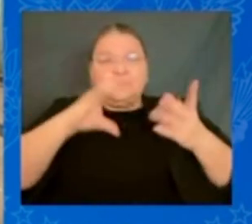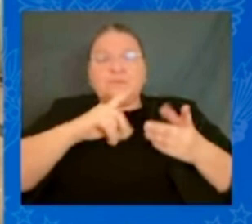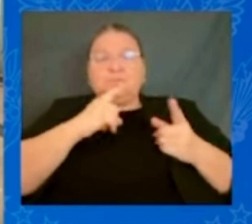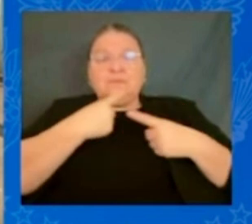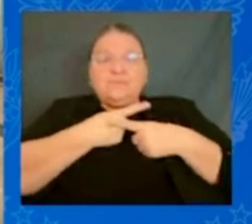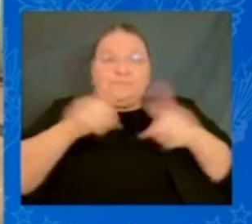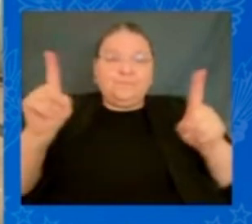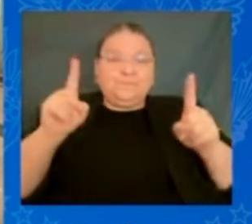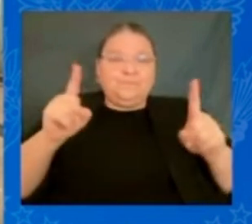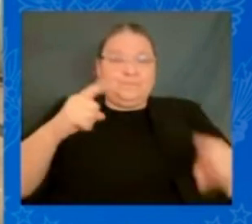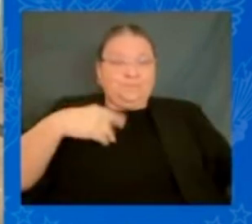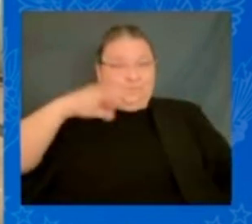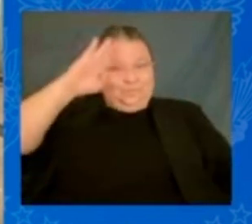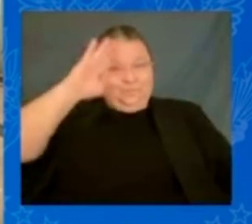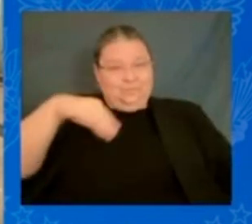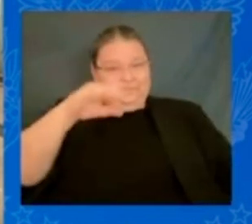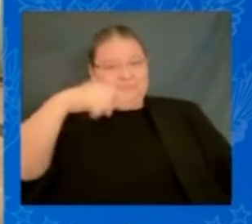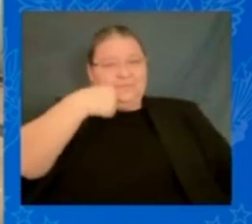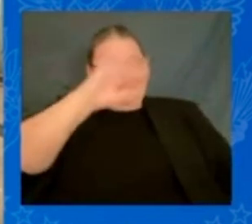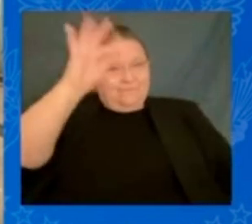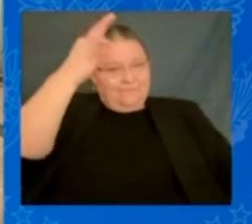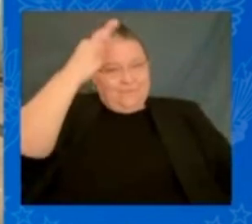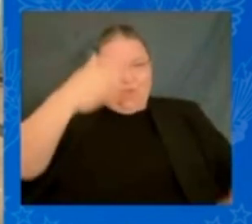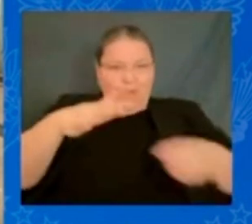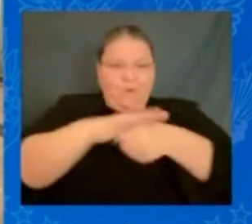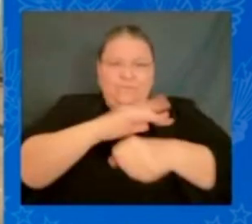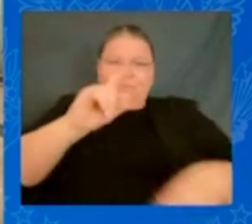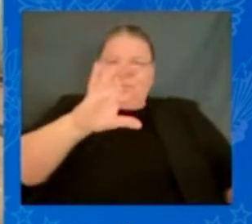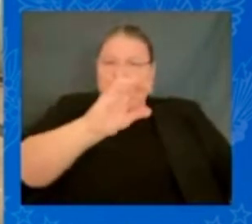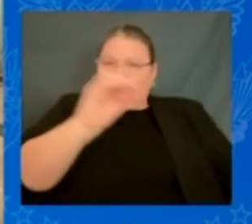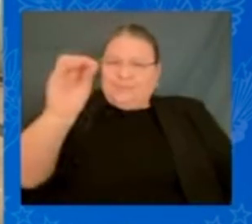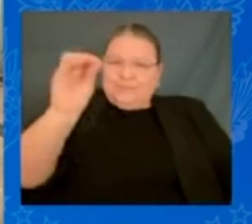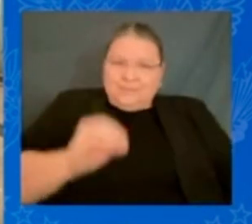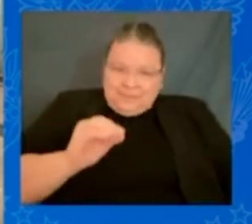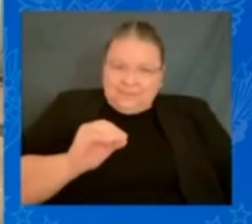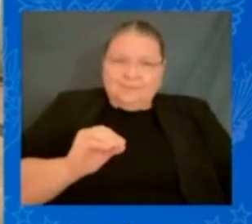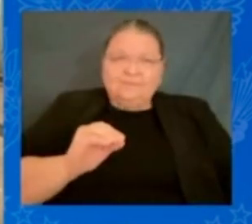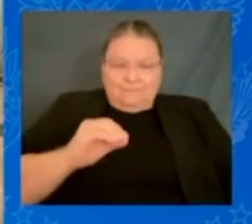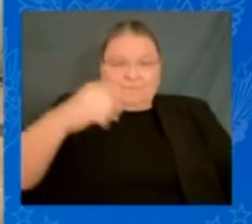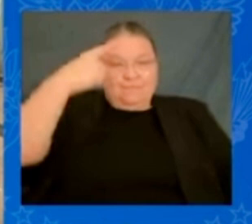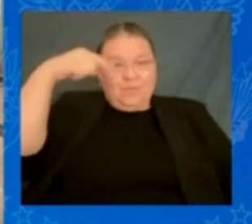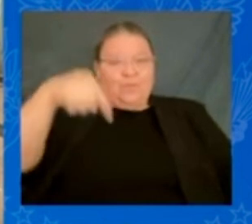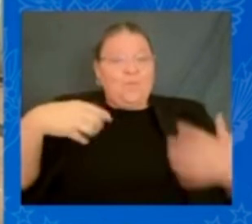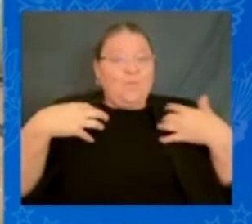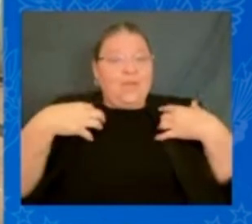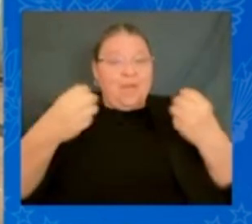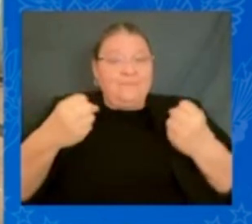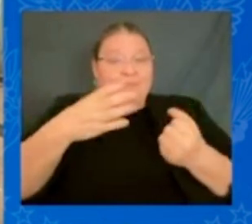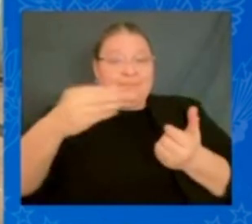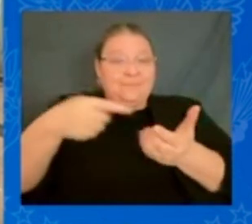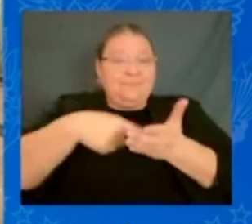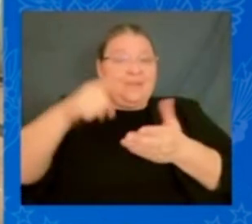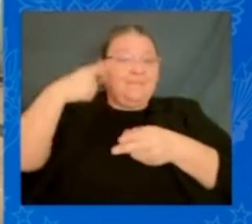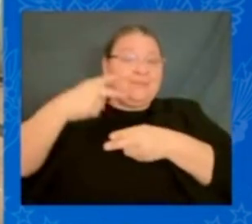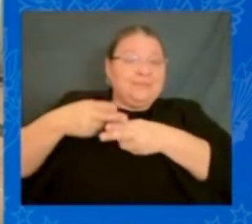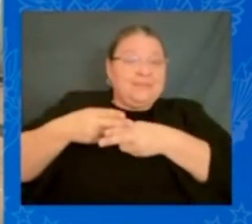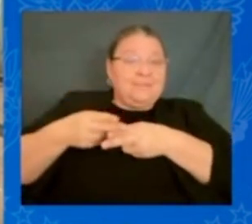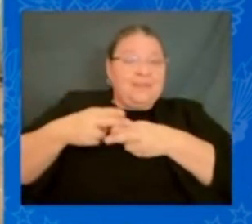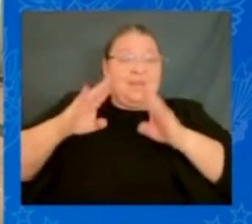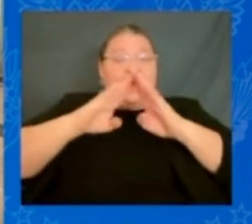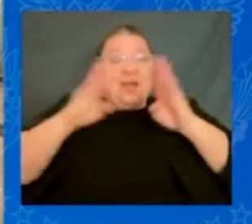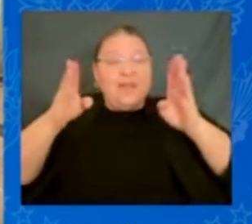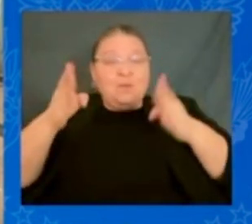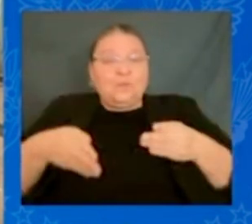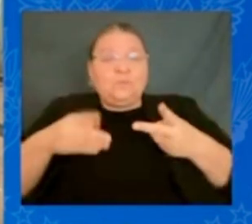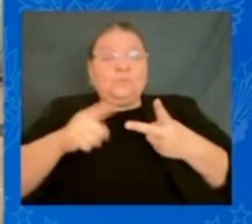removal. We also are paying for temporary housing, home repairs, supporting local businesses, small businesses,